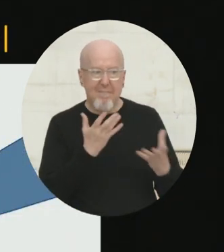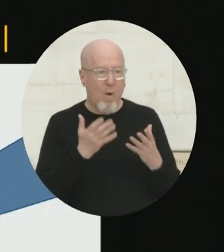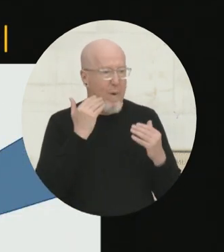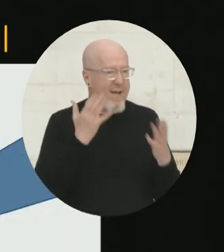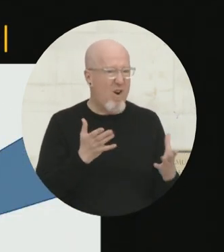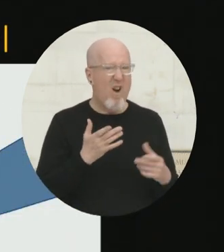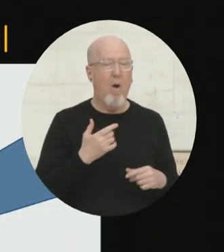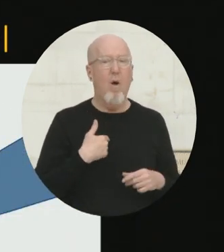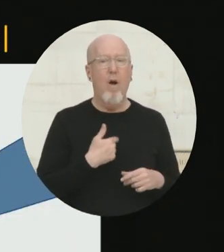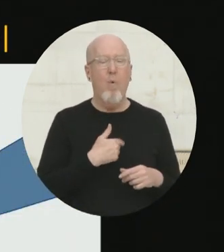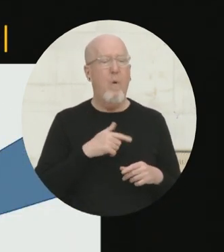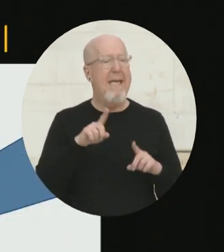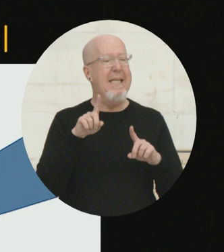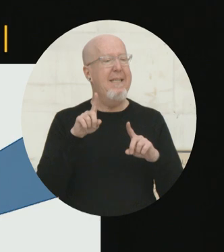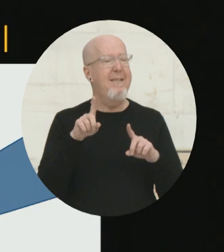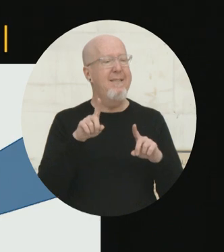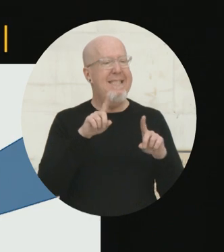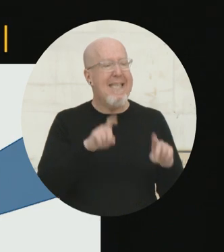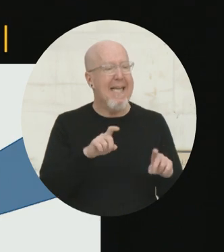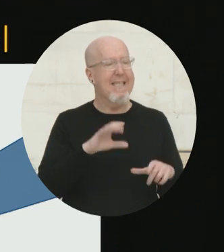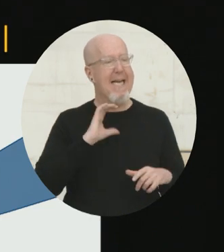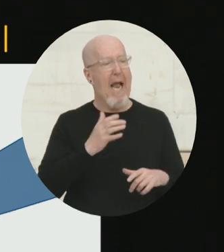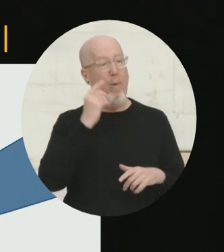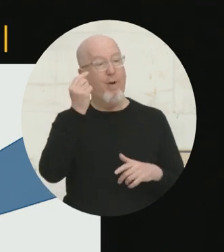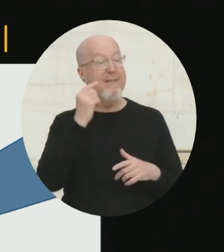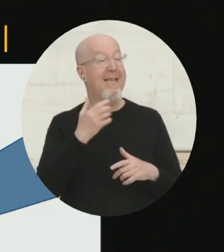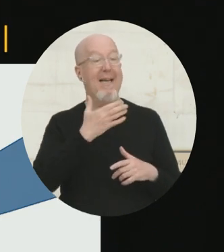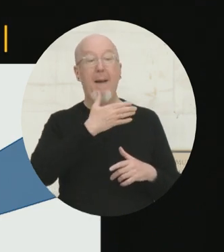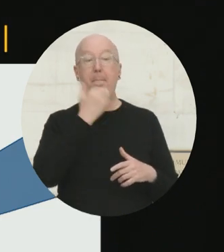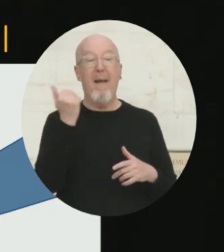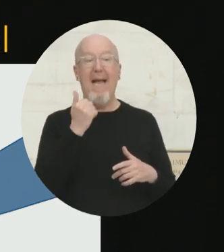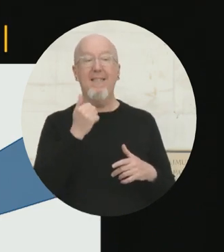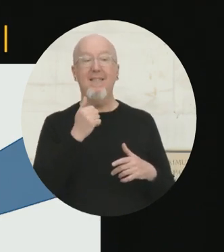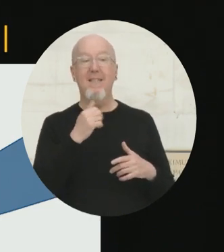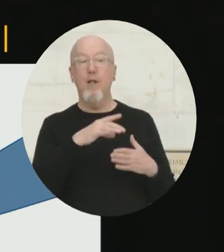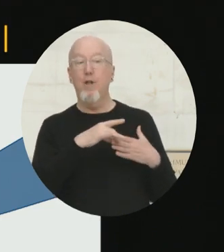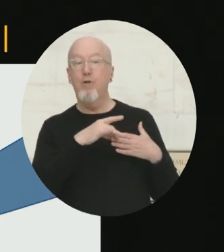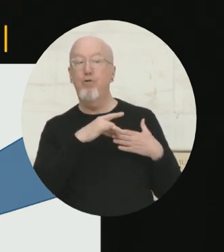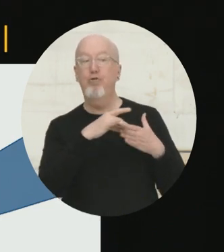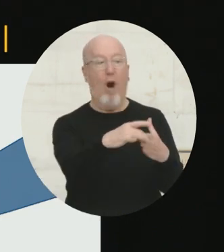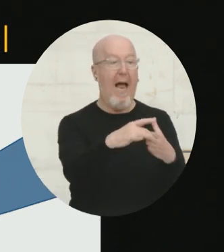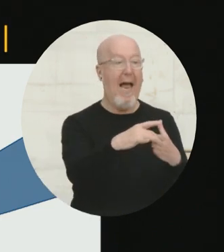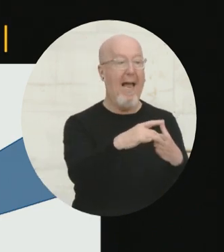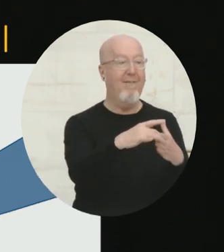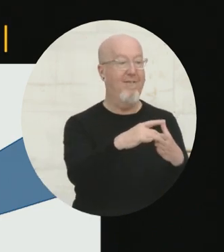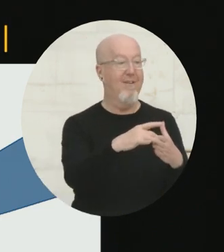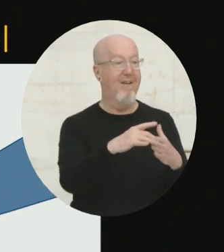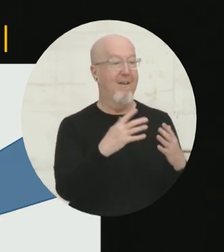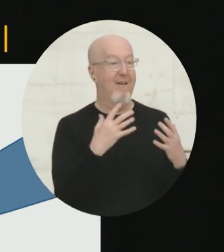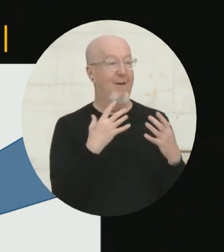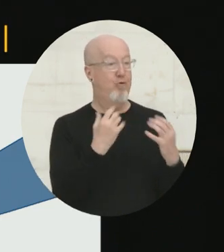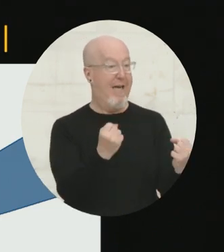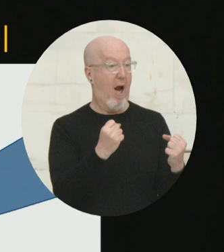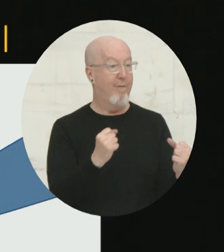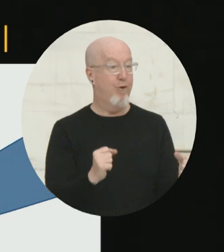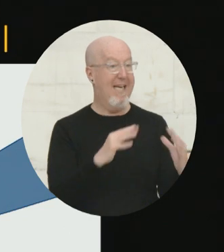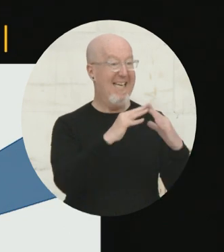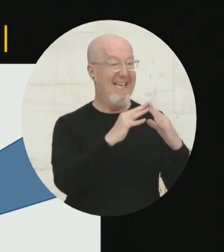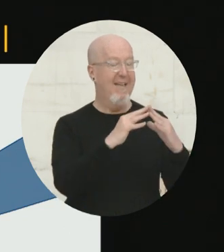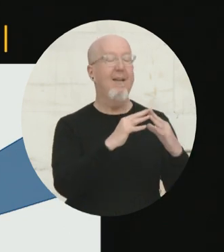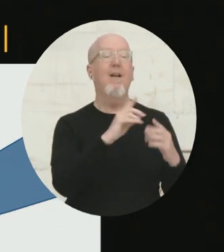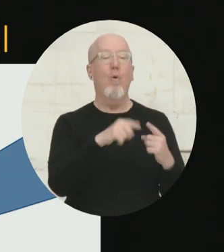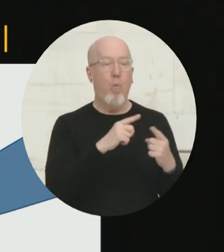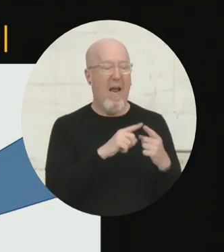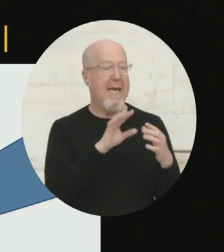tested across a number of different theories. The best driver of recovery, of building back afterwards, came from having connections